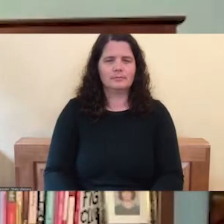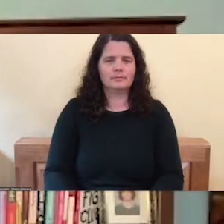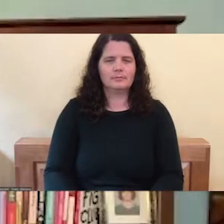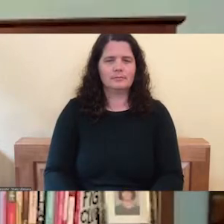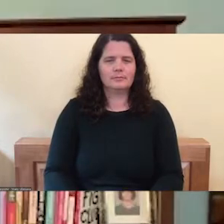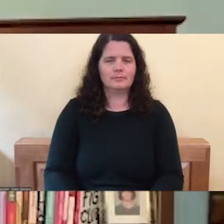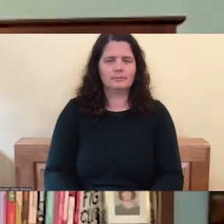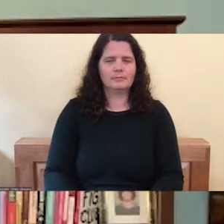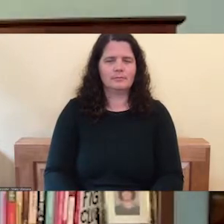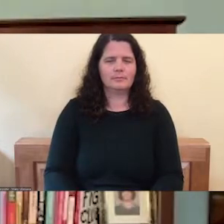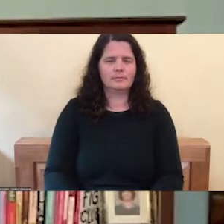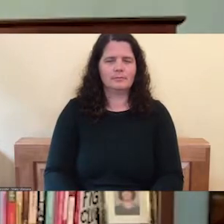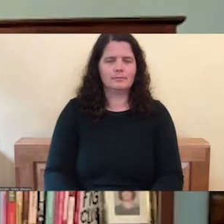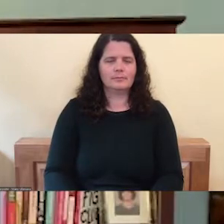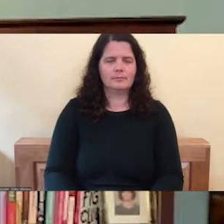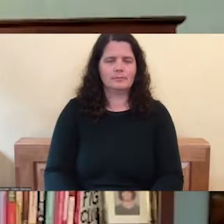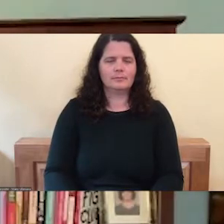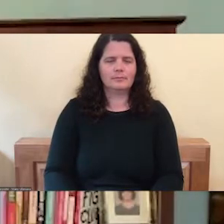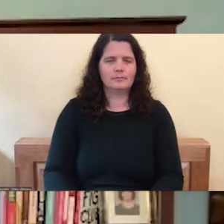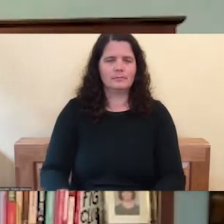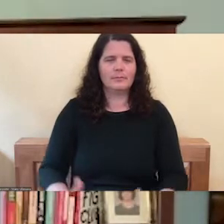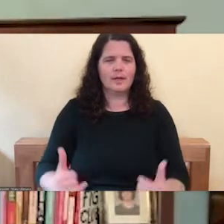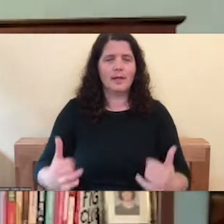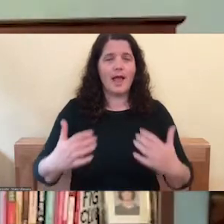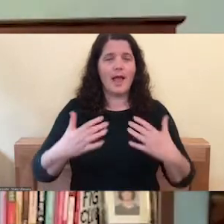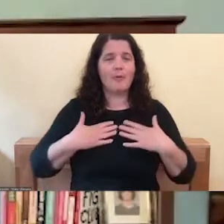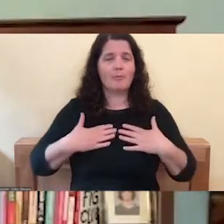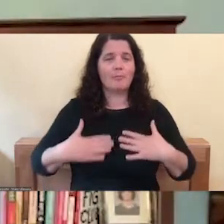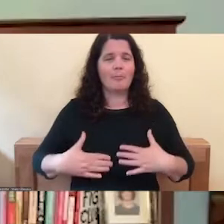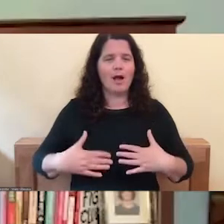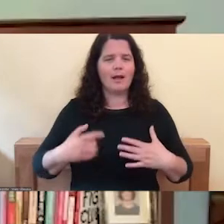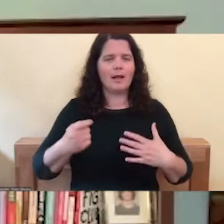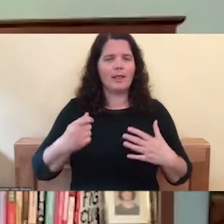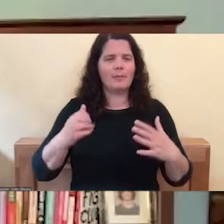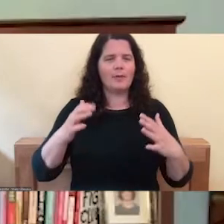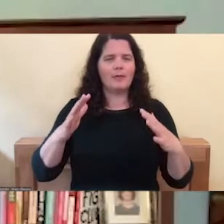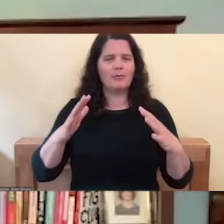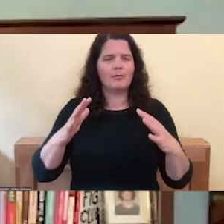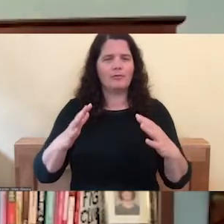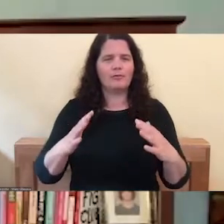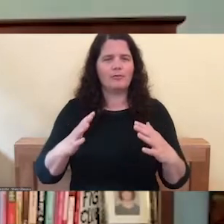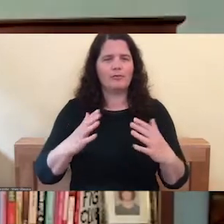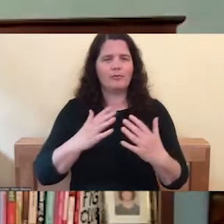So now let your posture relax a little bit, soften a little bit.